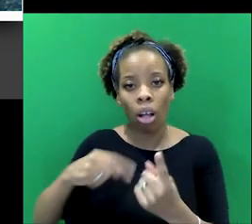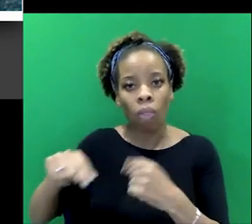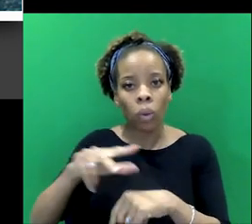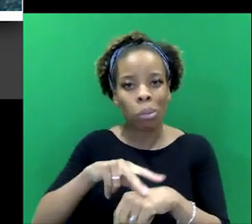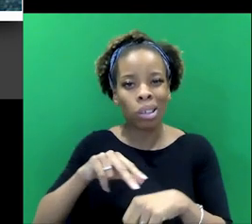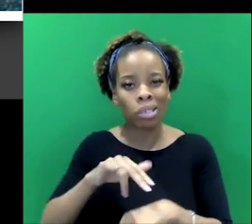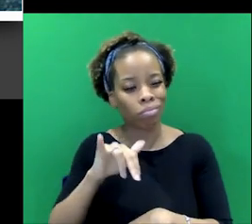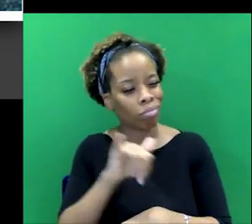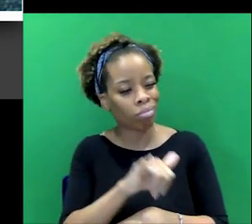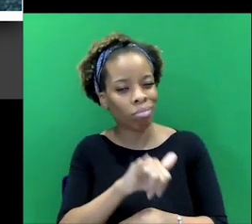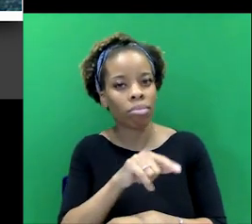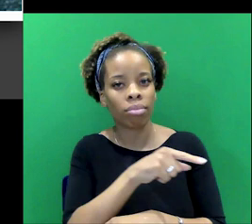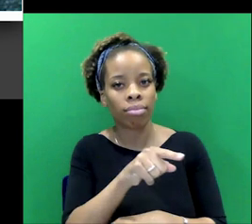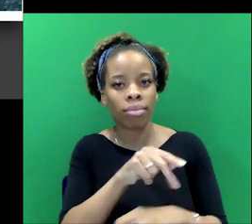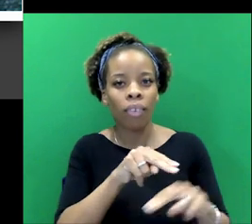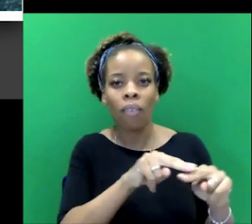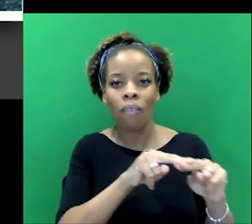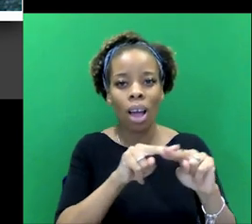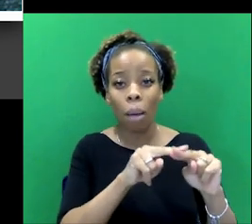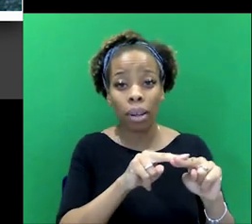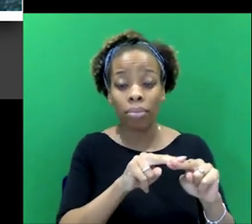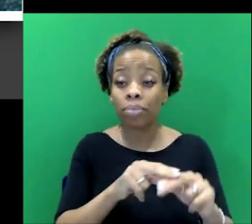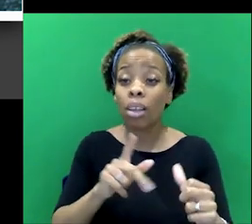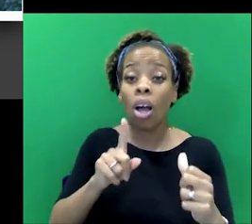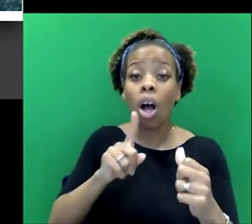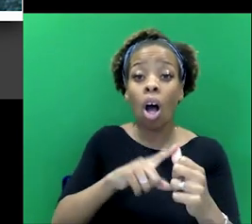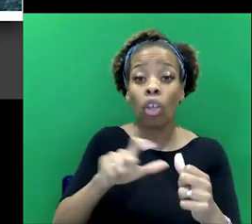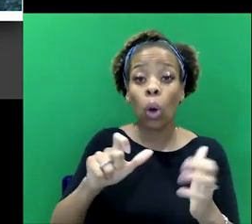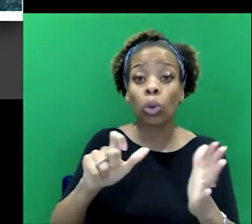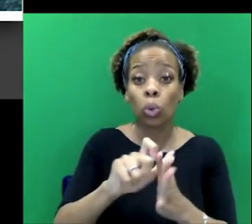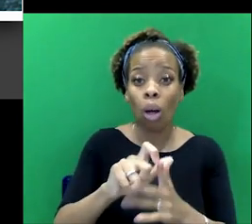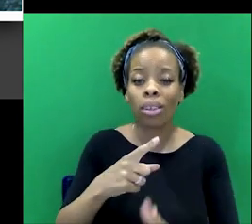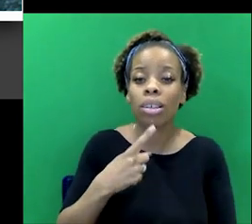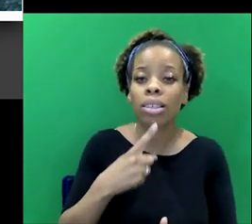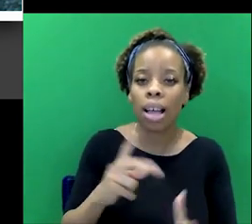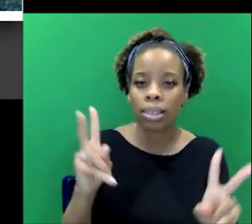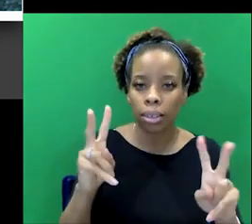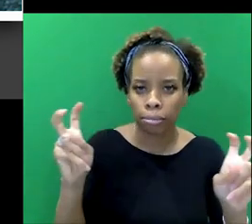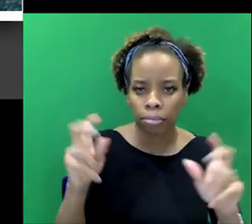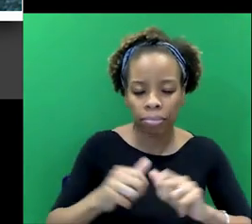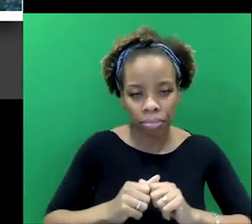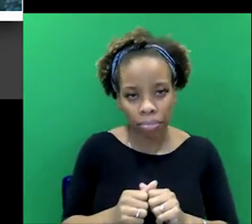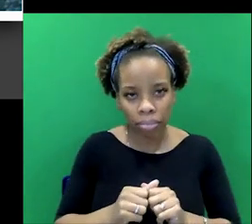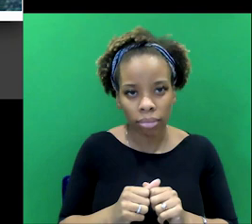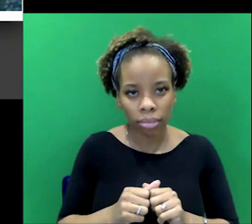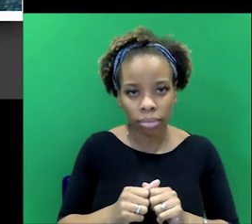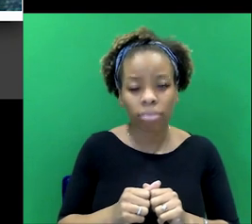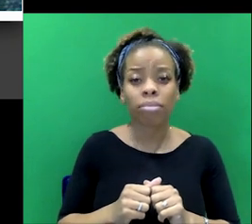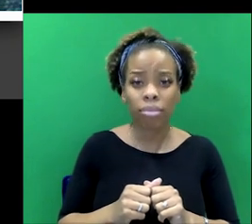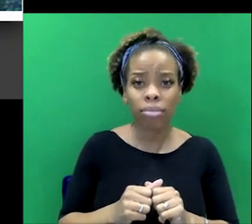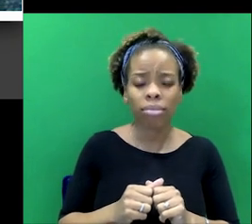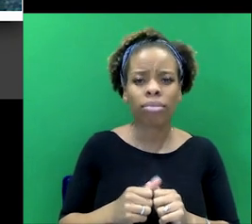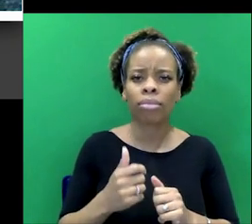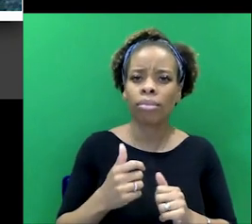And, you know, Arthur Conan Doyle actually writes it, that he says, he says the appearance of a coloured